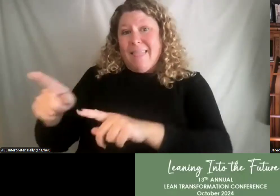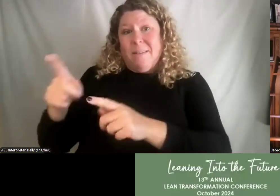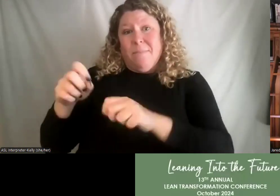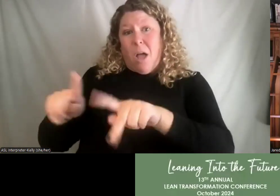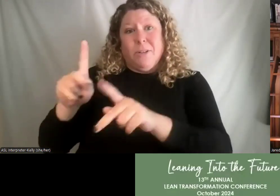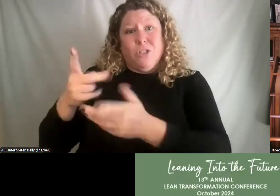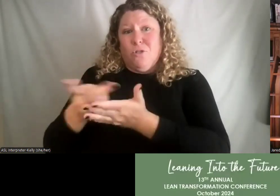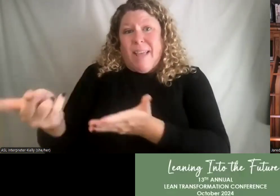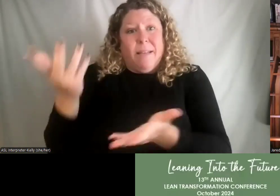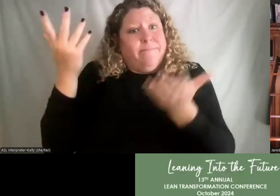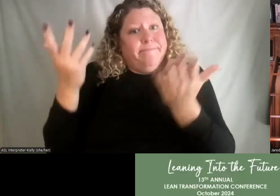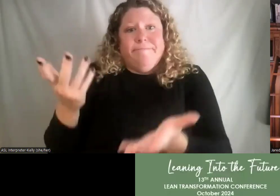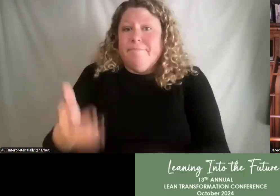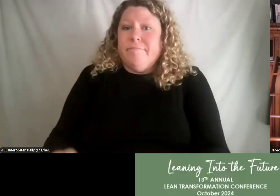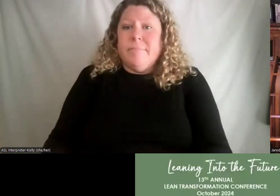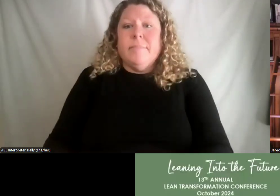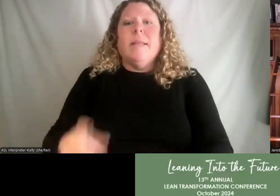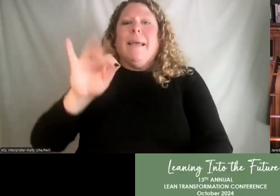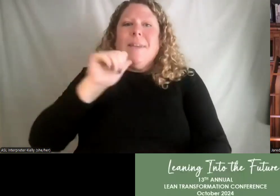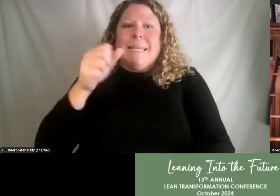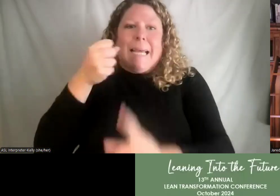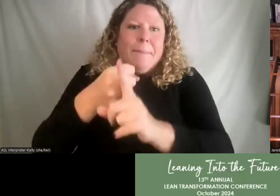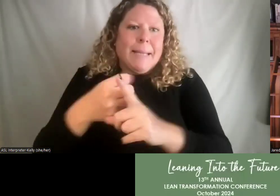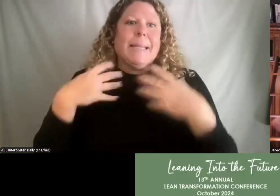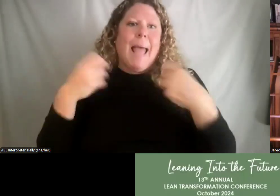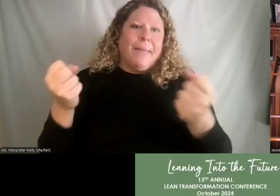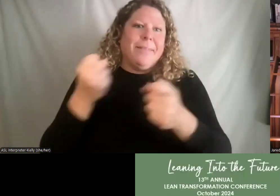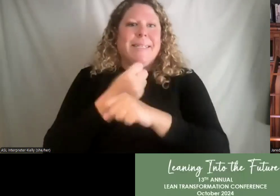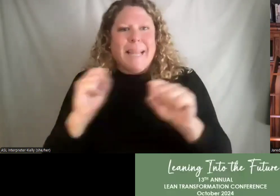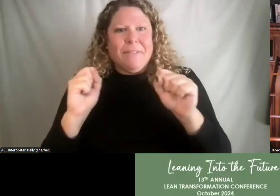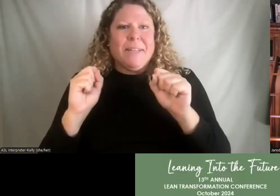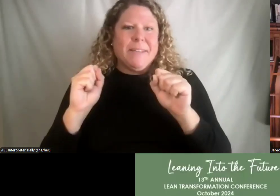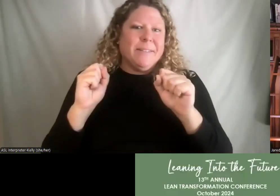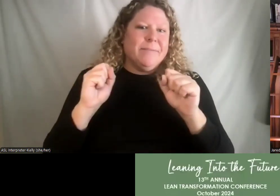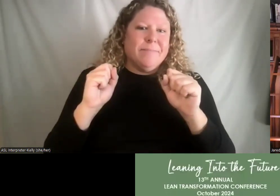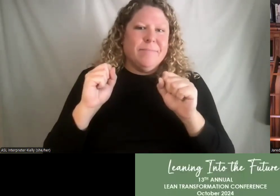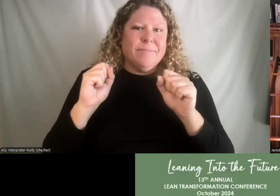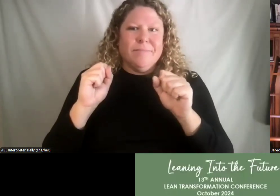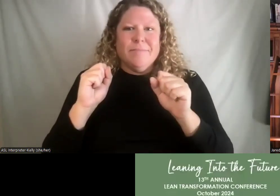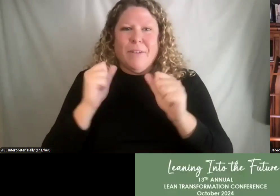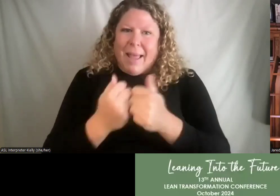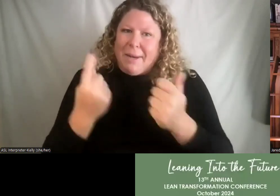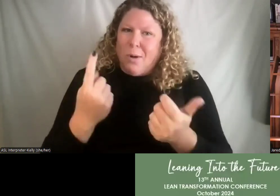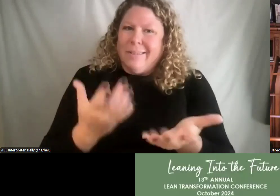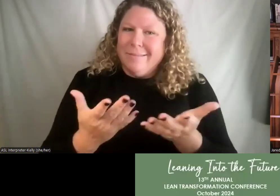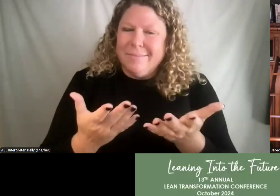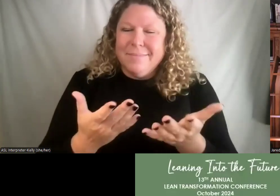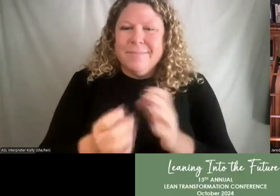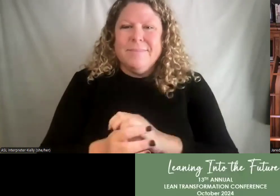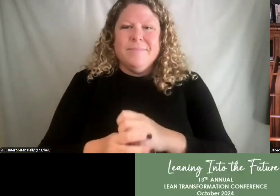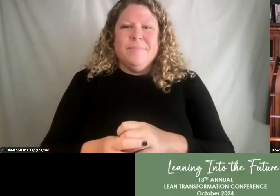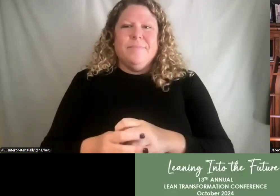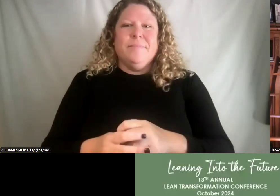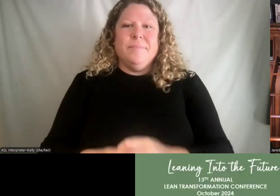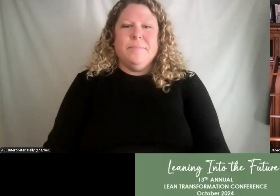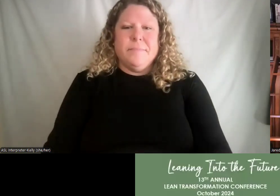for people to fail as long as it doesn't impact the health and safety of of an individual. And I think that's that's a fair thing to